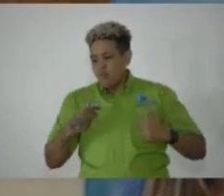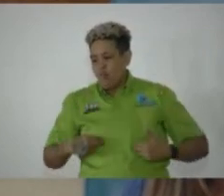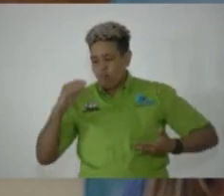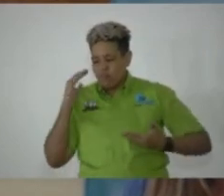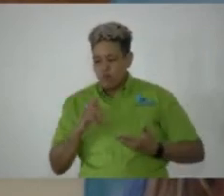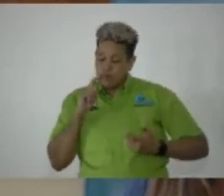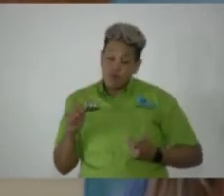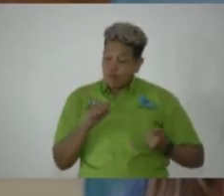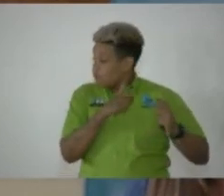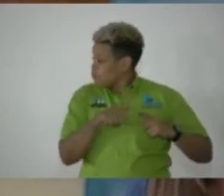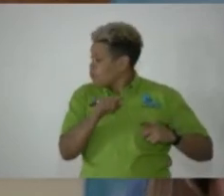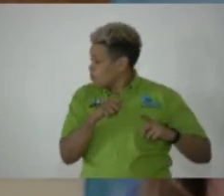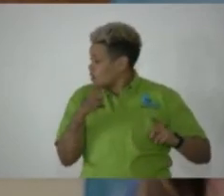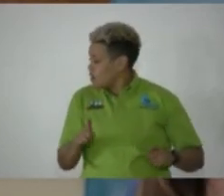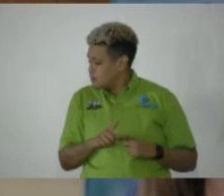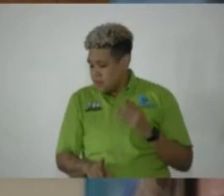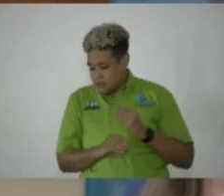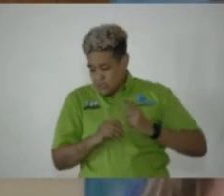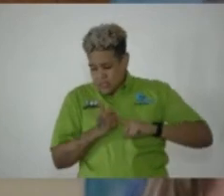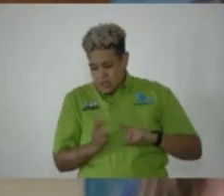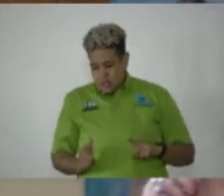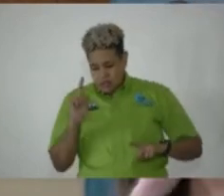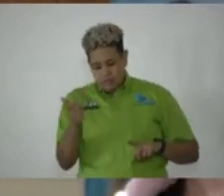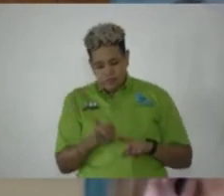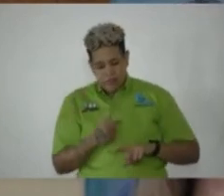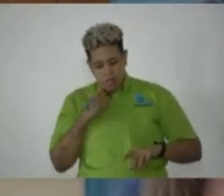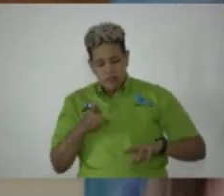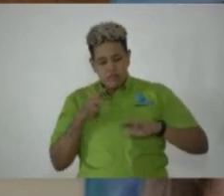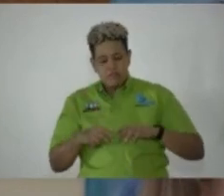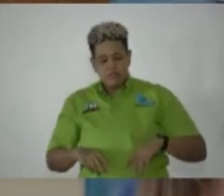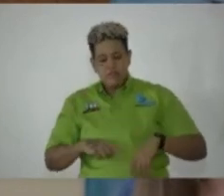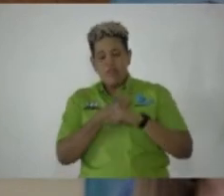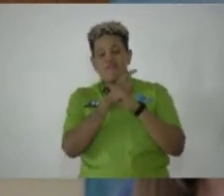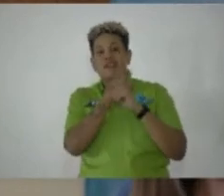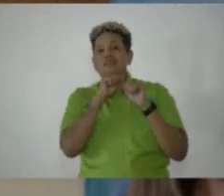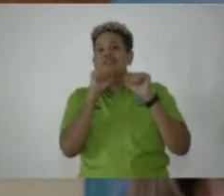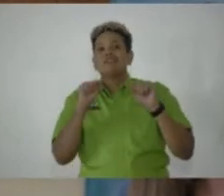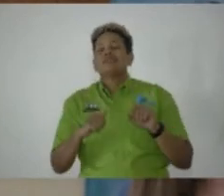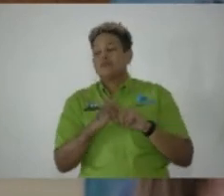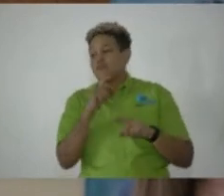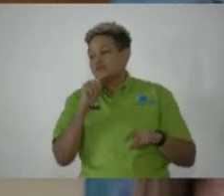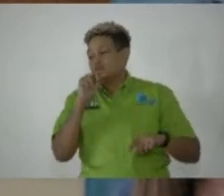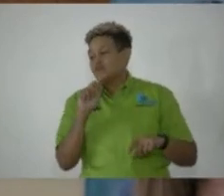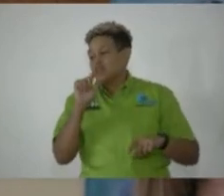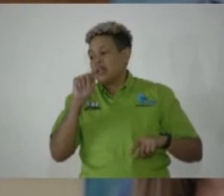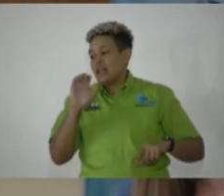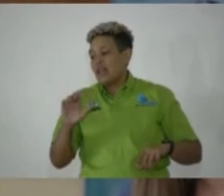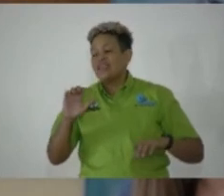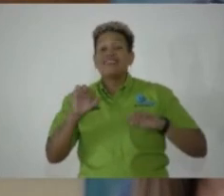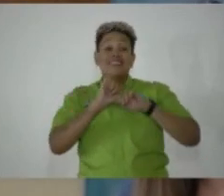disenfranchise them and ultimately append the systems of the transatlantic trade in